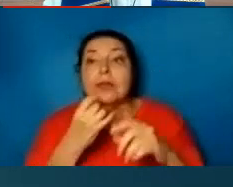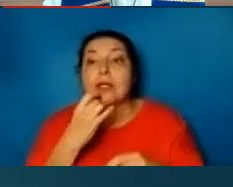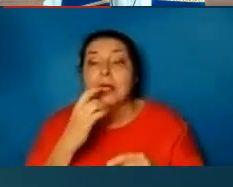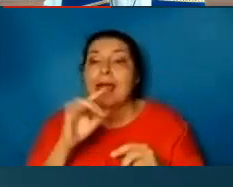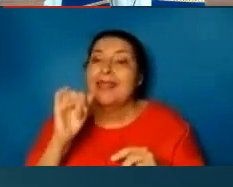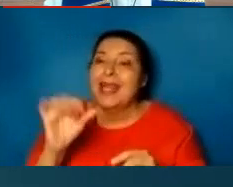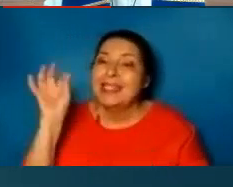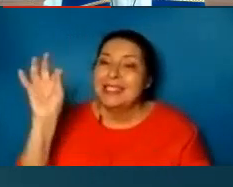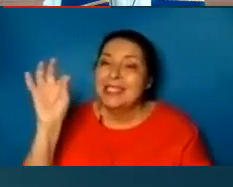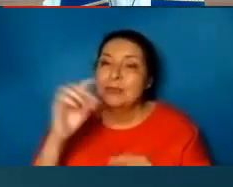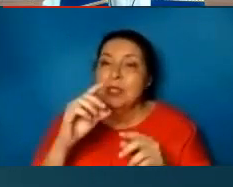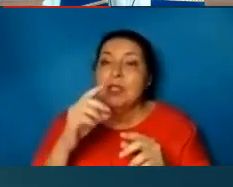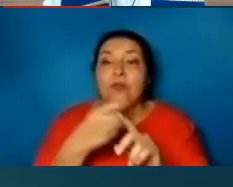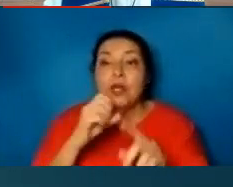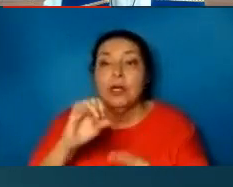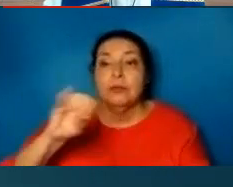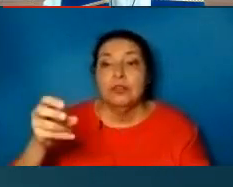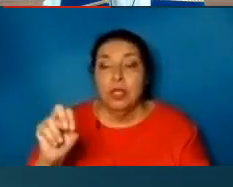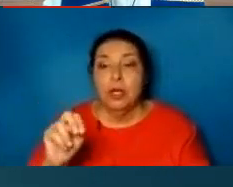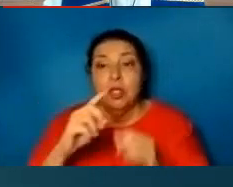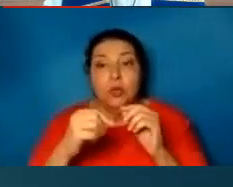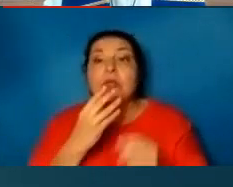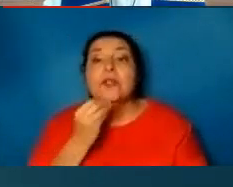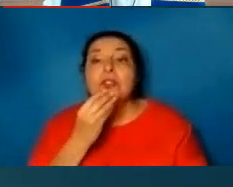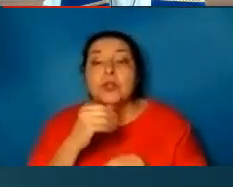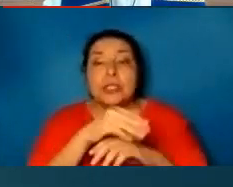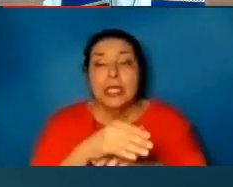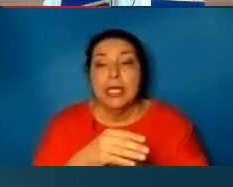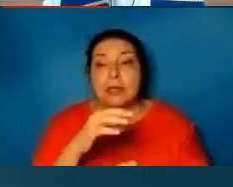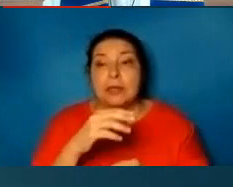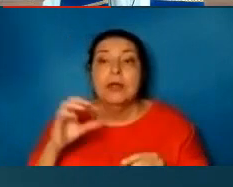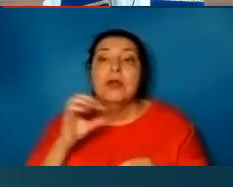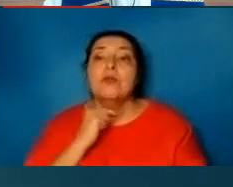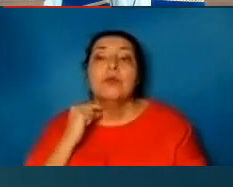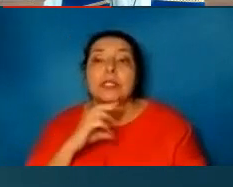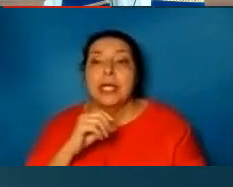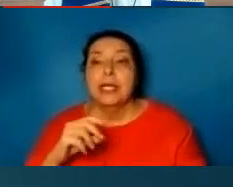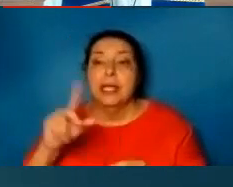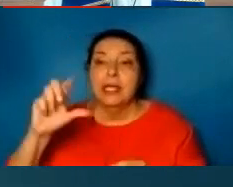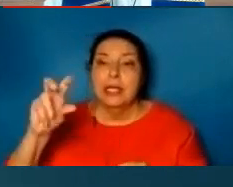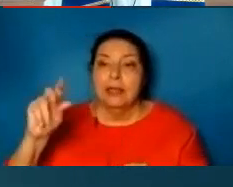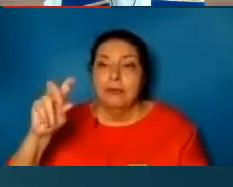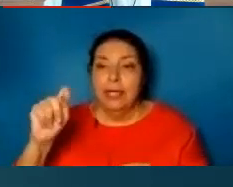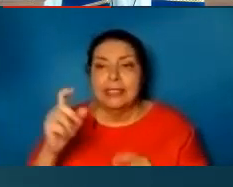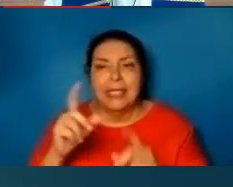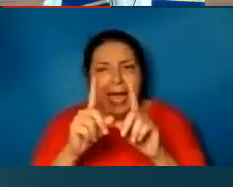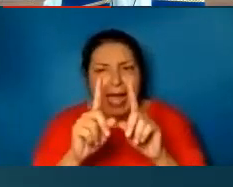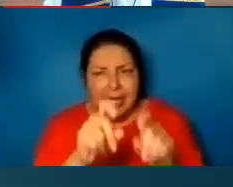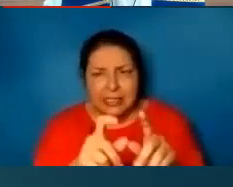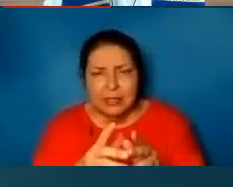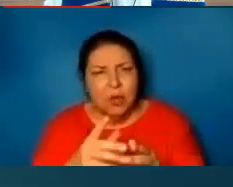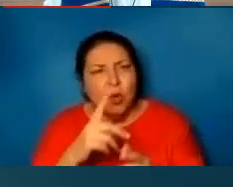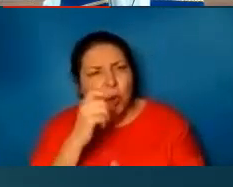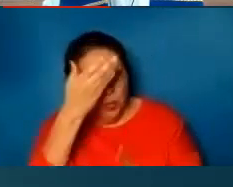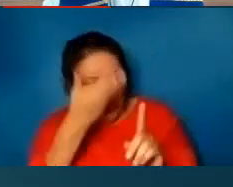the testimony of John when the Jews sent priests and Levites from Jerusalem to ask him who are you he